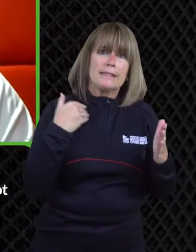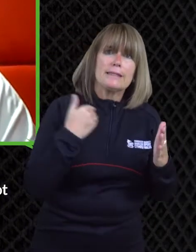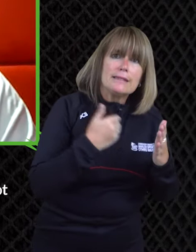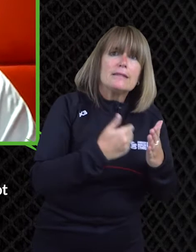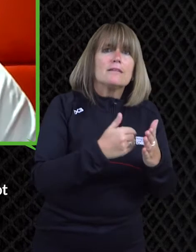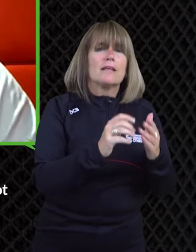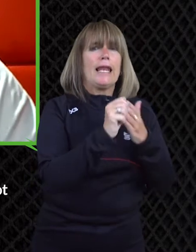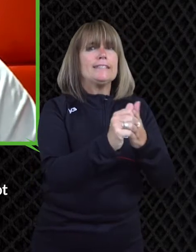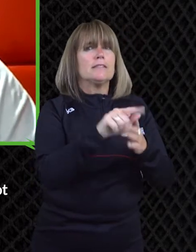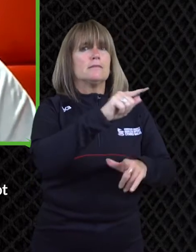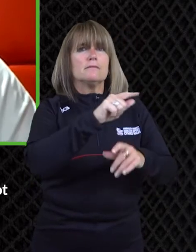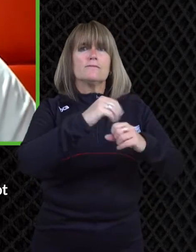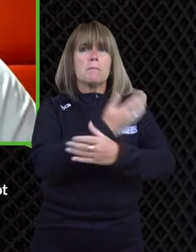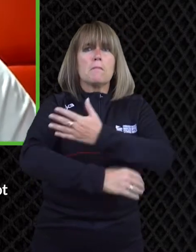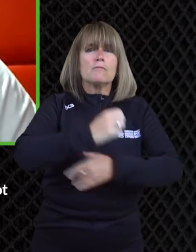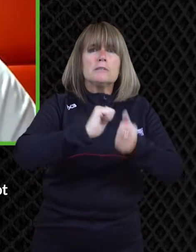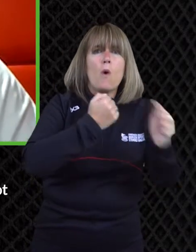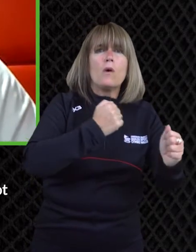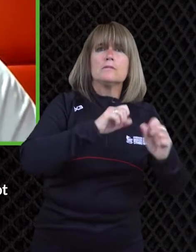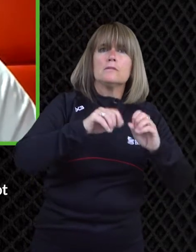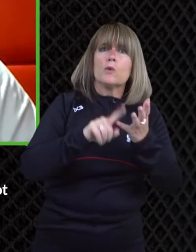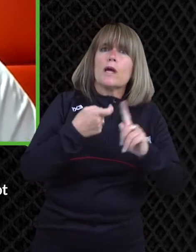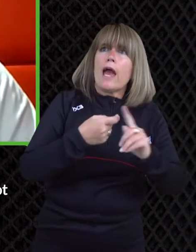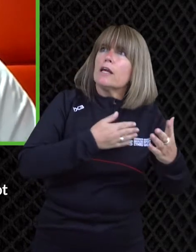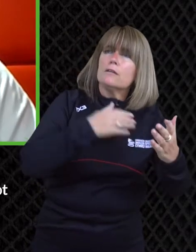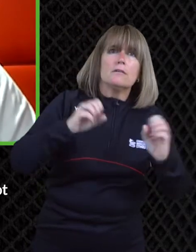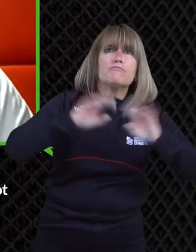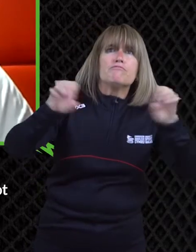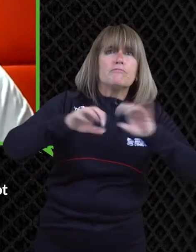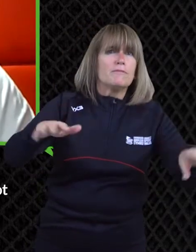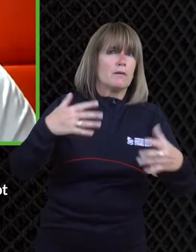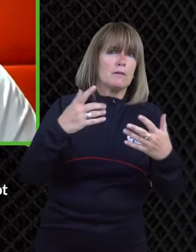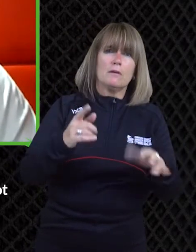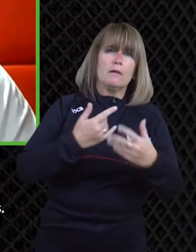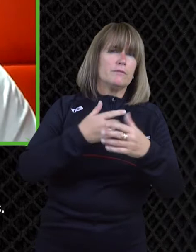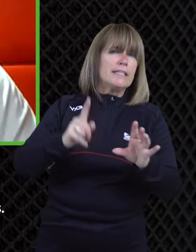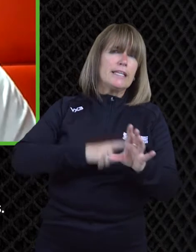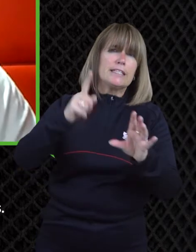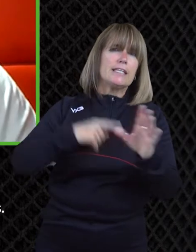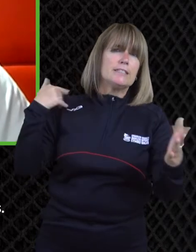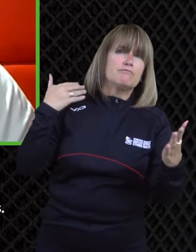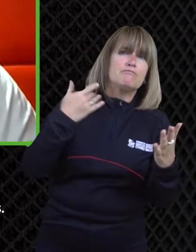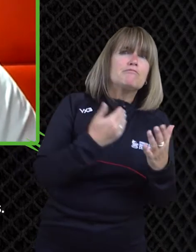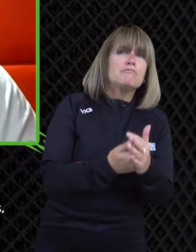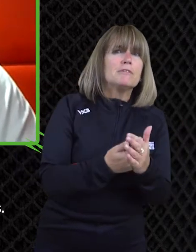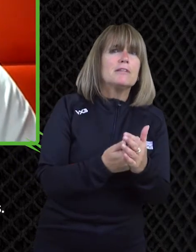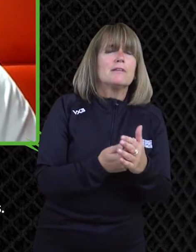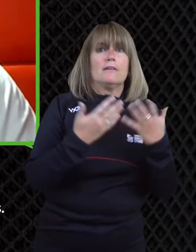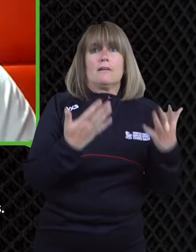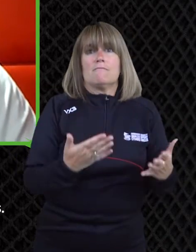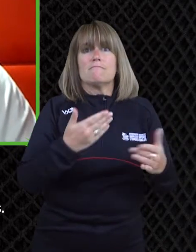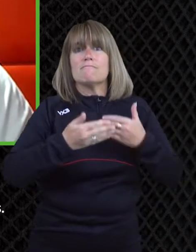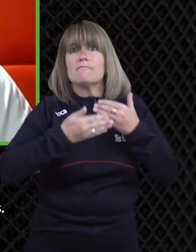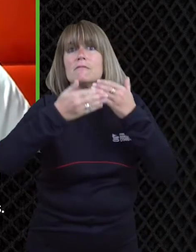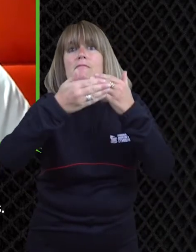but you know they've got the experience and and they do it um do it well so yeah exactly that and you know channel four